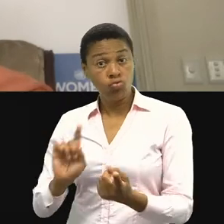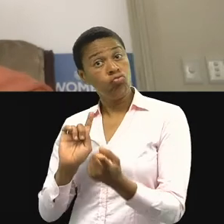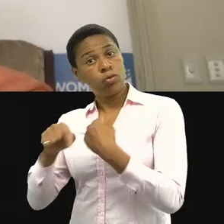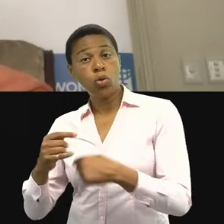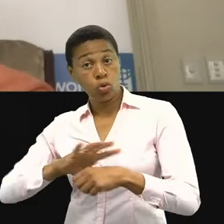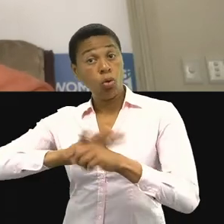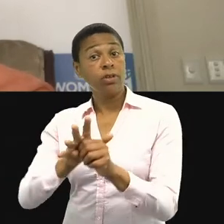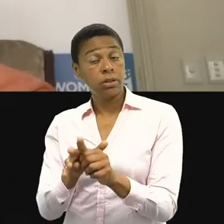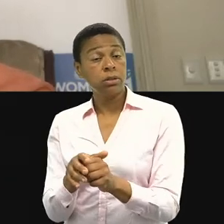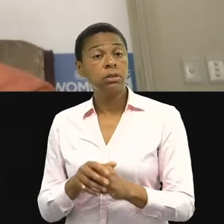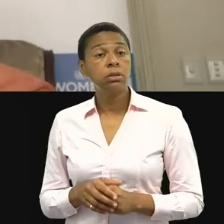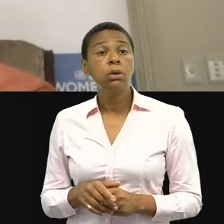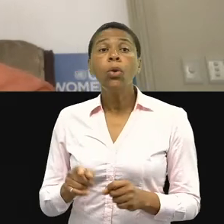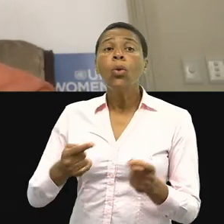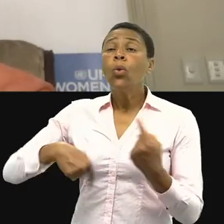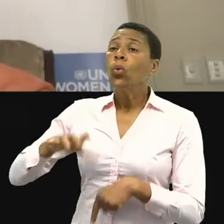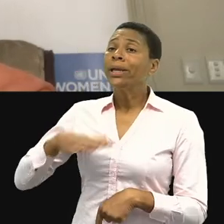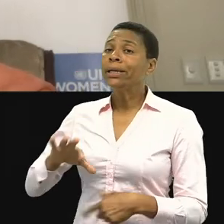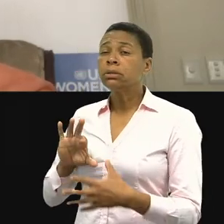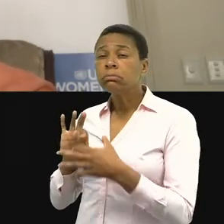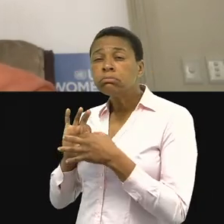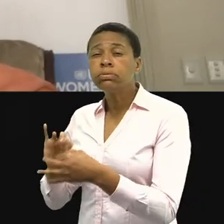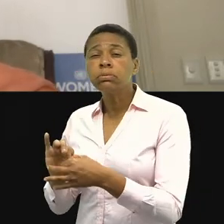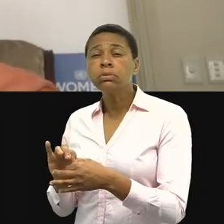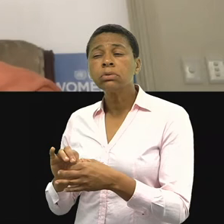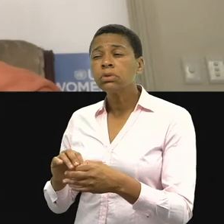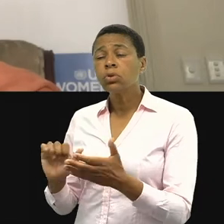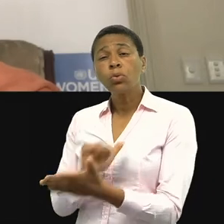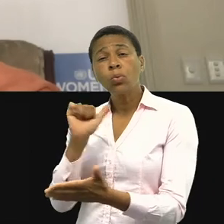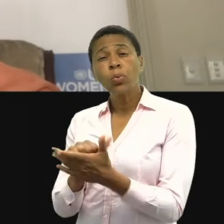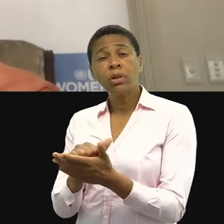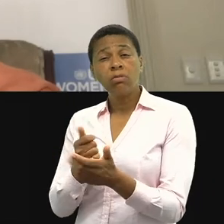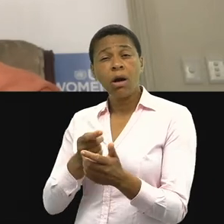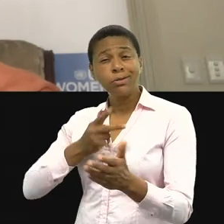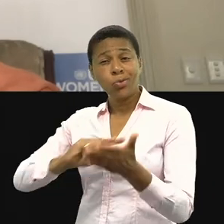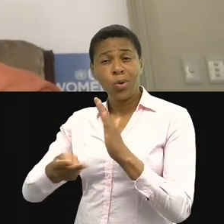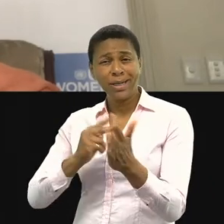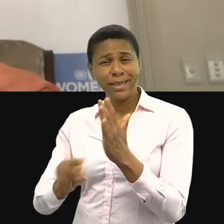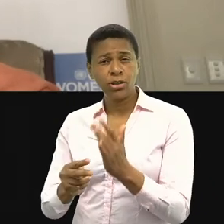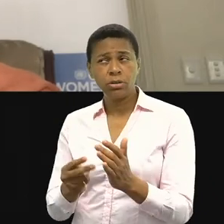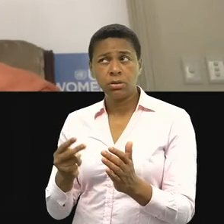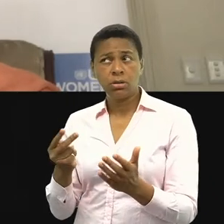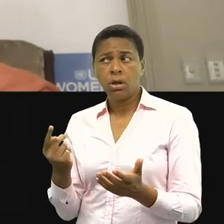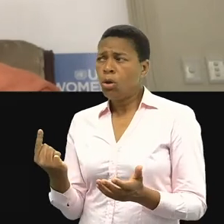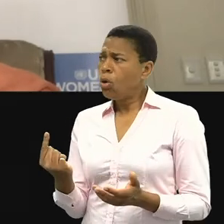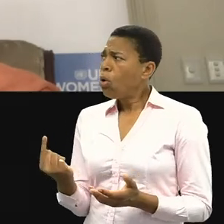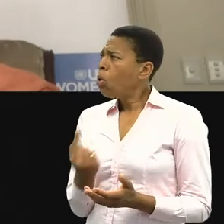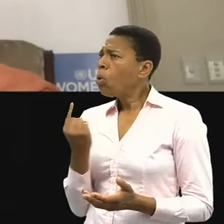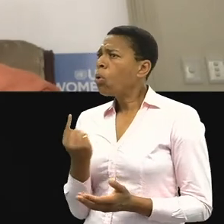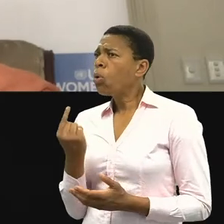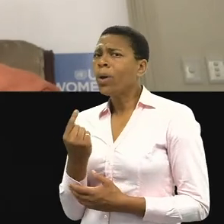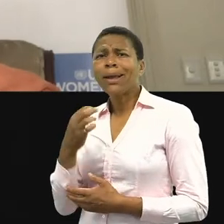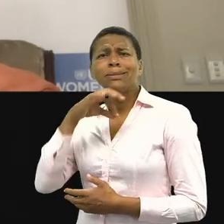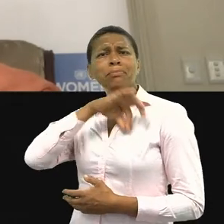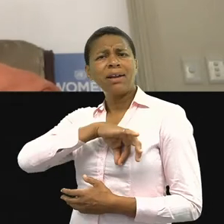with the relevant authorities about who is benefiting from these many,